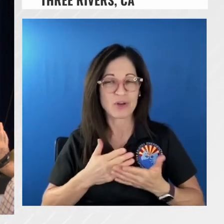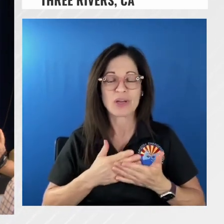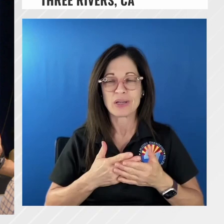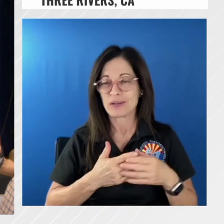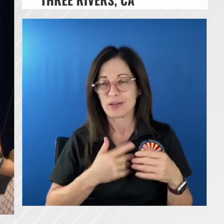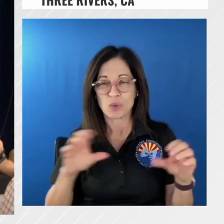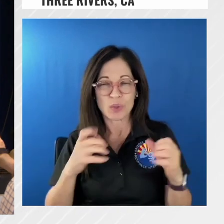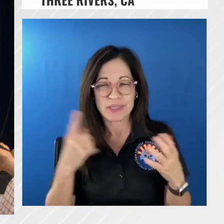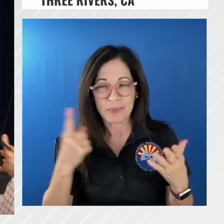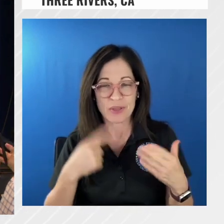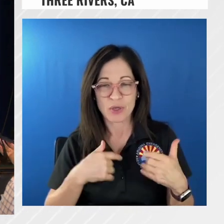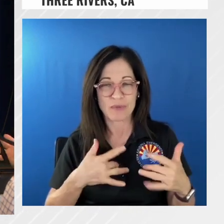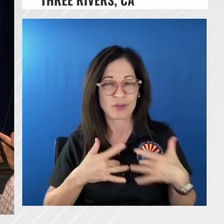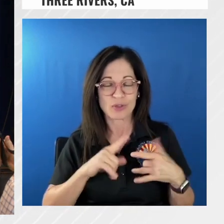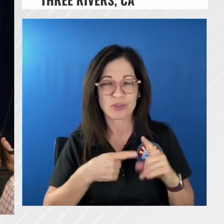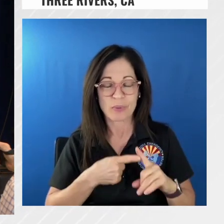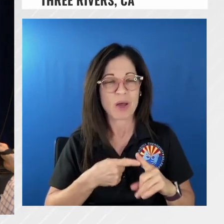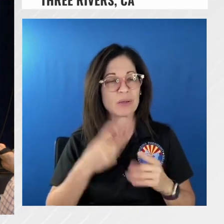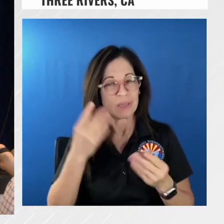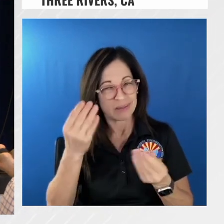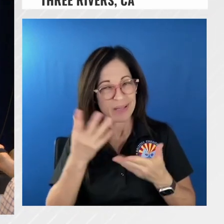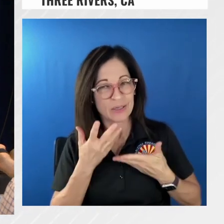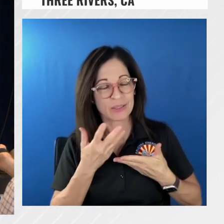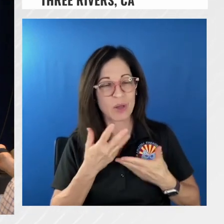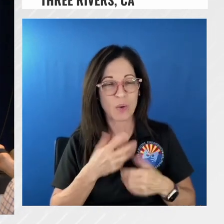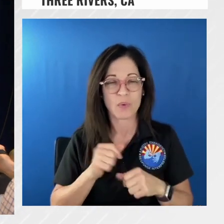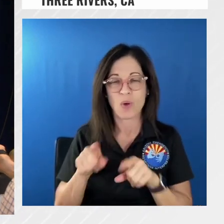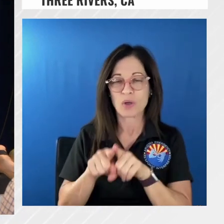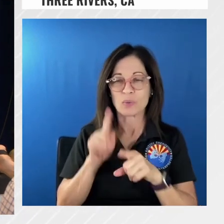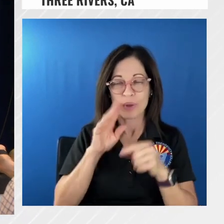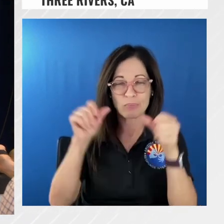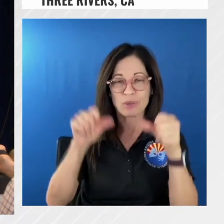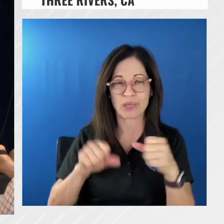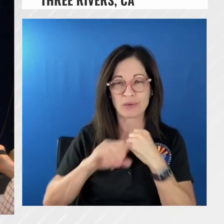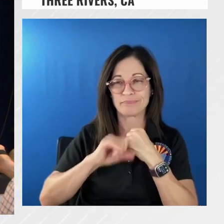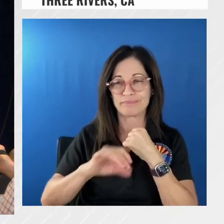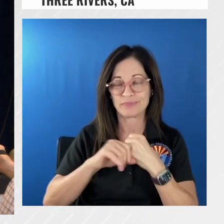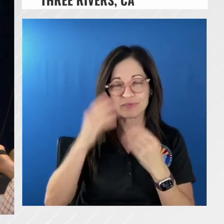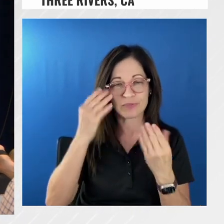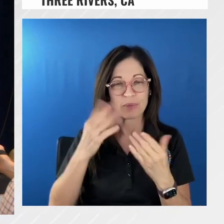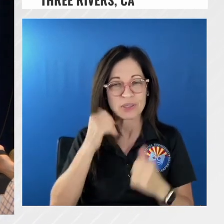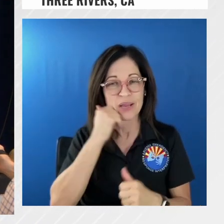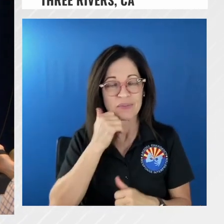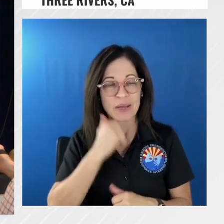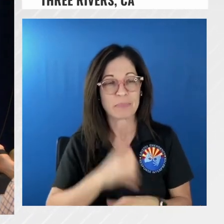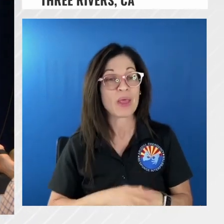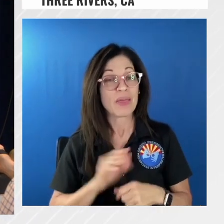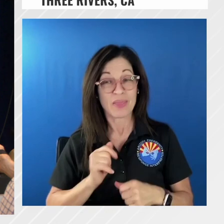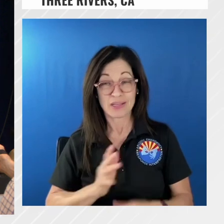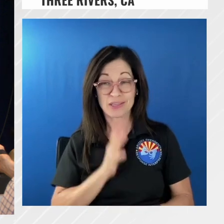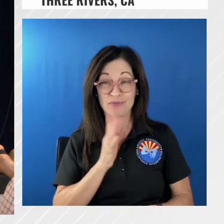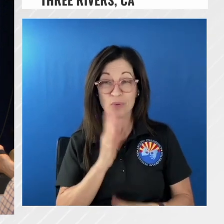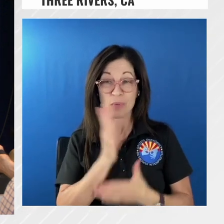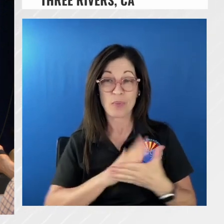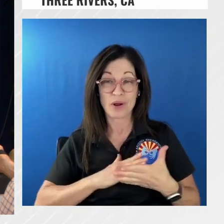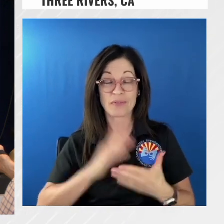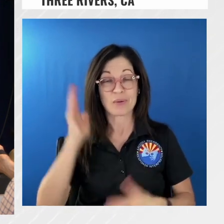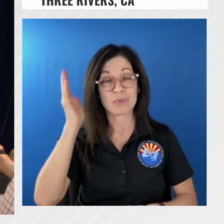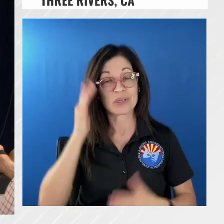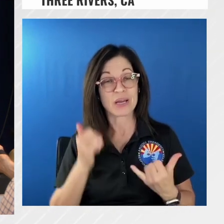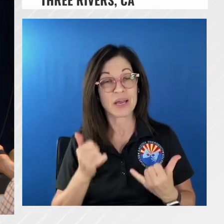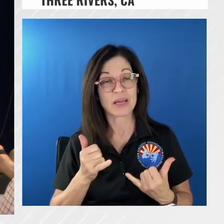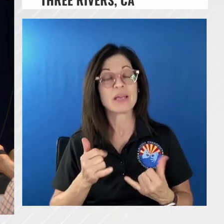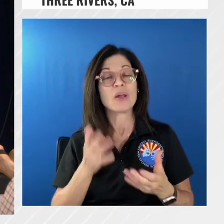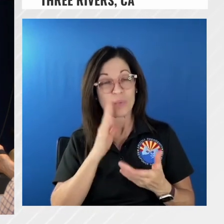fire they'll have the daily updates and they'll posting those board daily as well so that concludes the formal portion of the presentation itself we'll go into questions